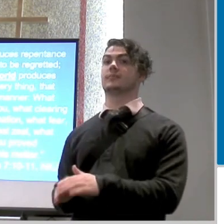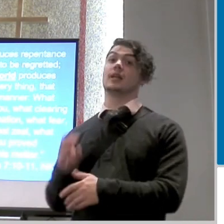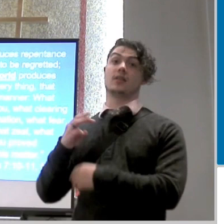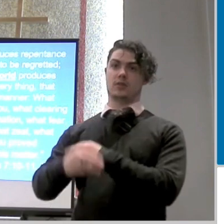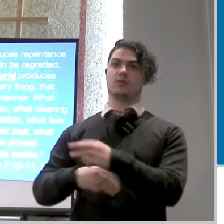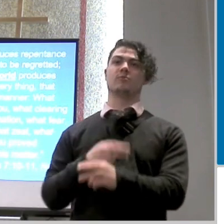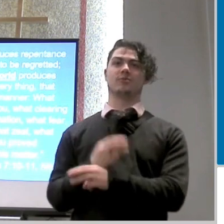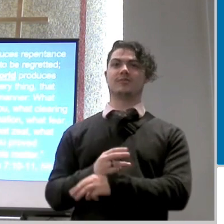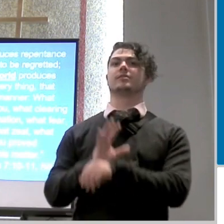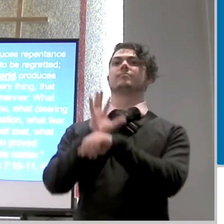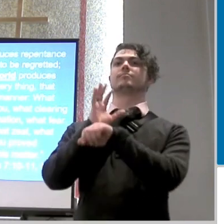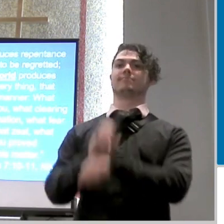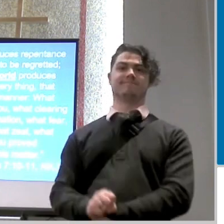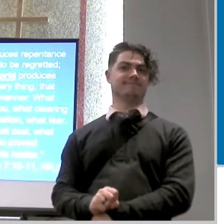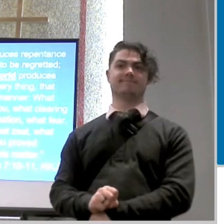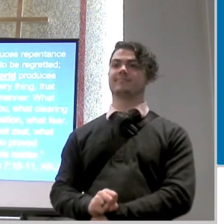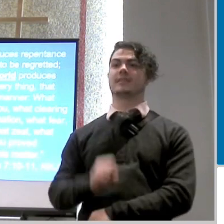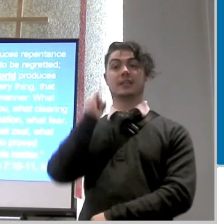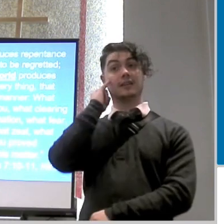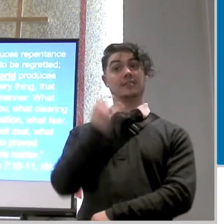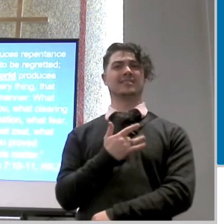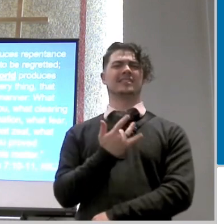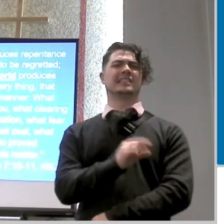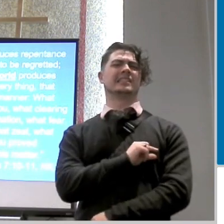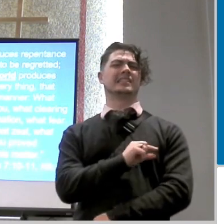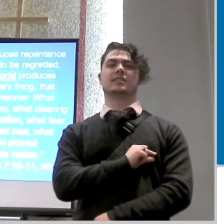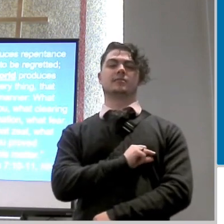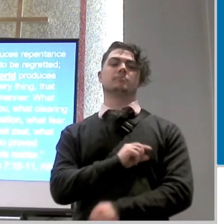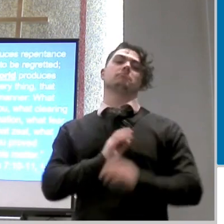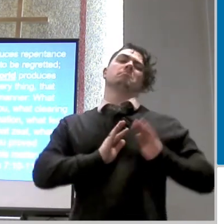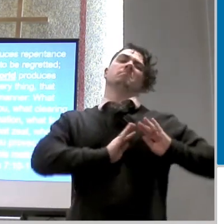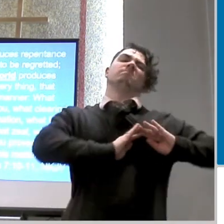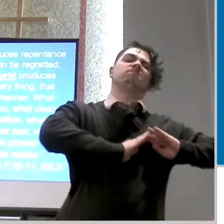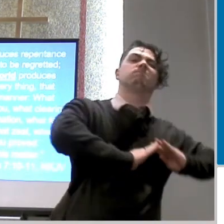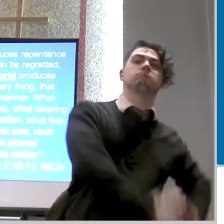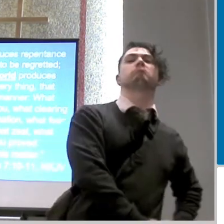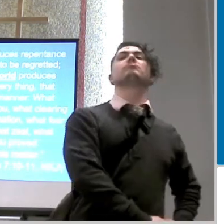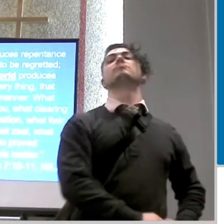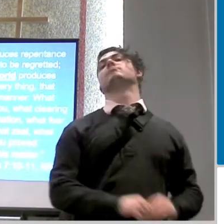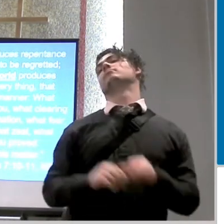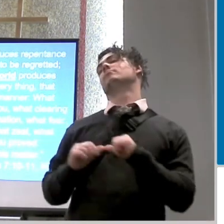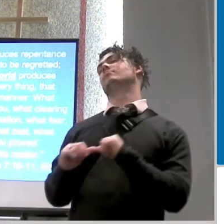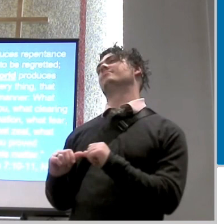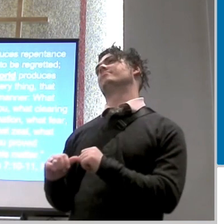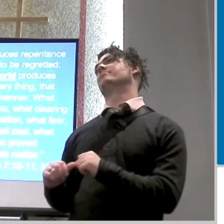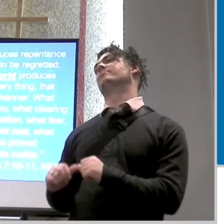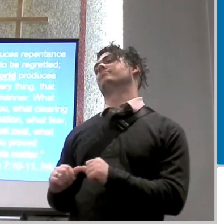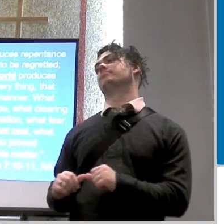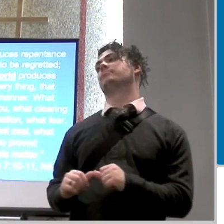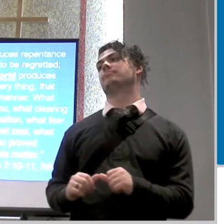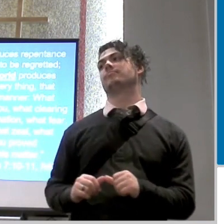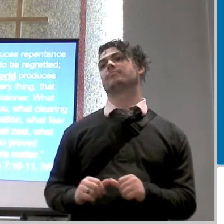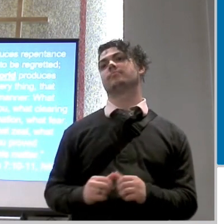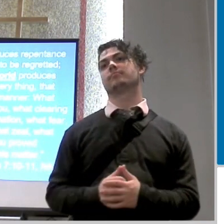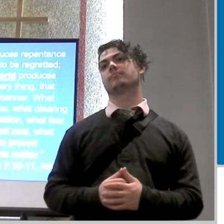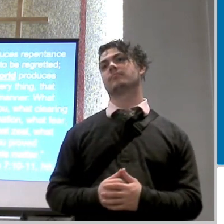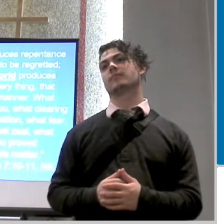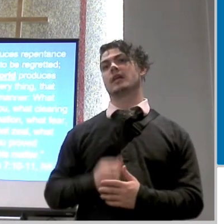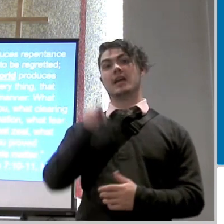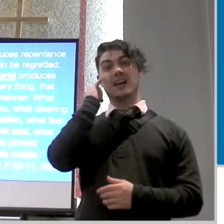feeling bury it tuck it away you know what that person who you just gave the business to they deserved it